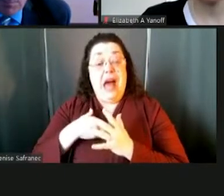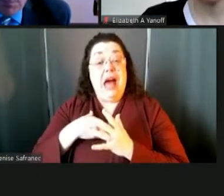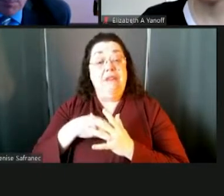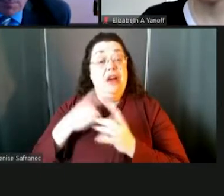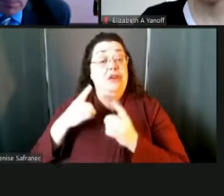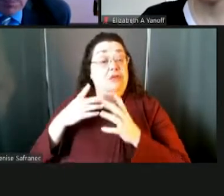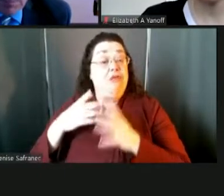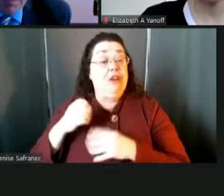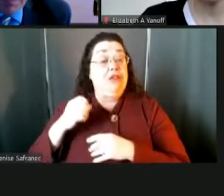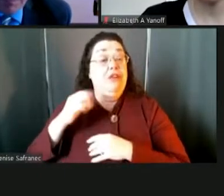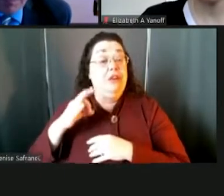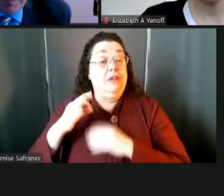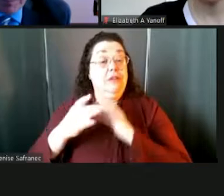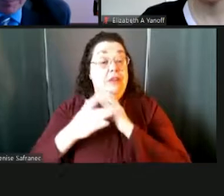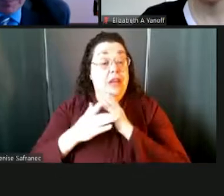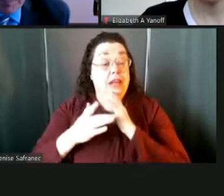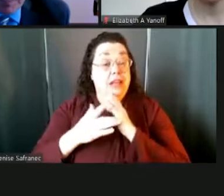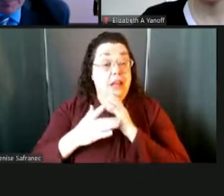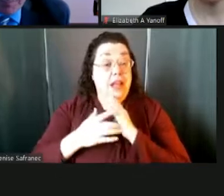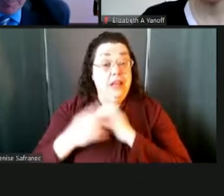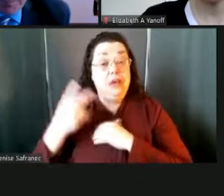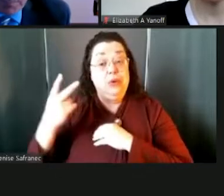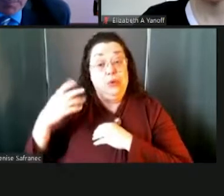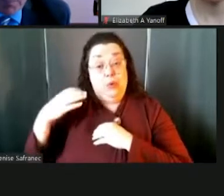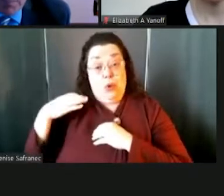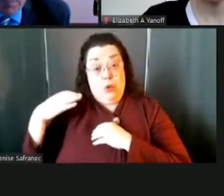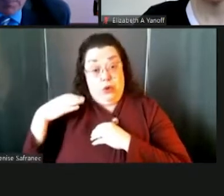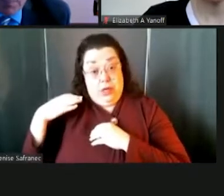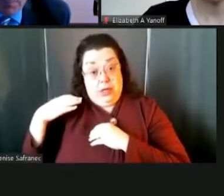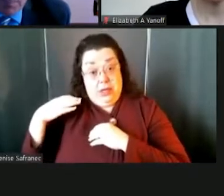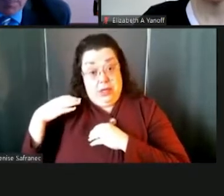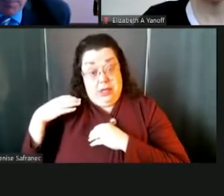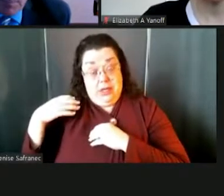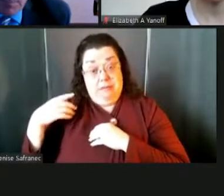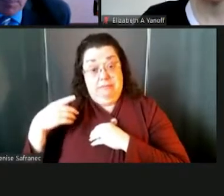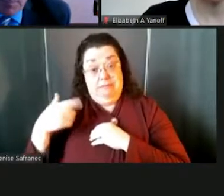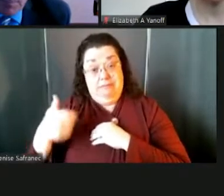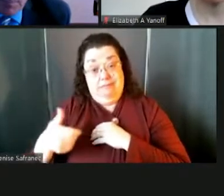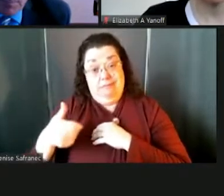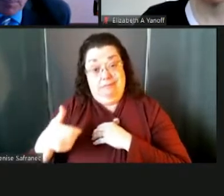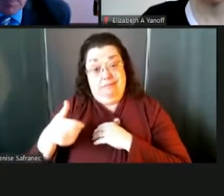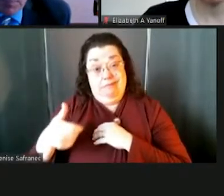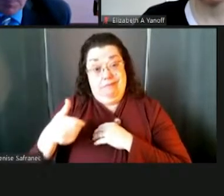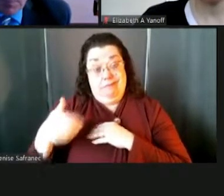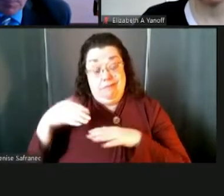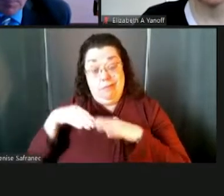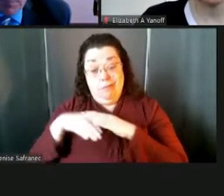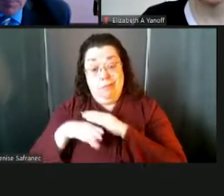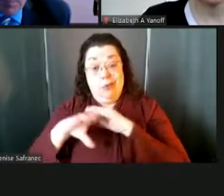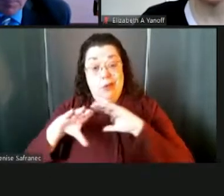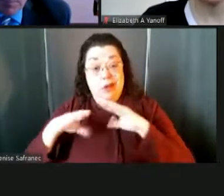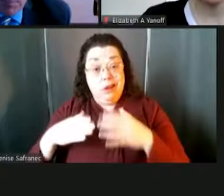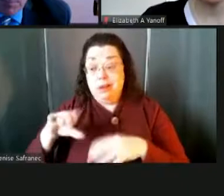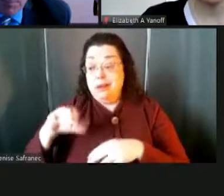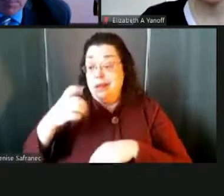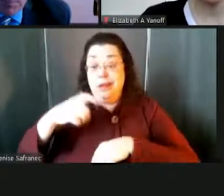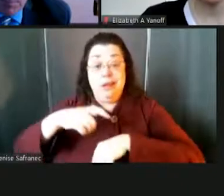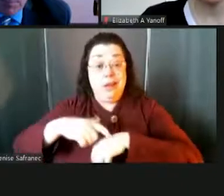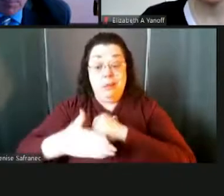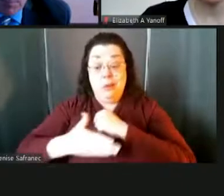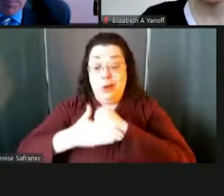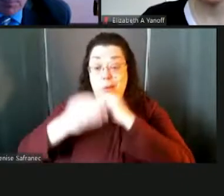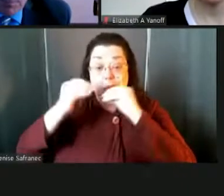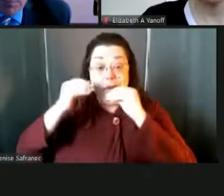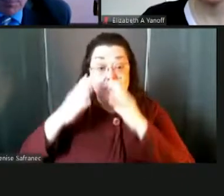We have two district technology coaches, um, who will go into classes at any time to help a teacher